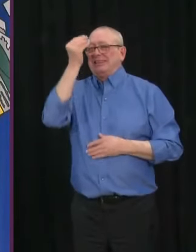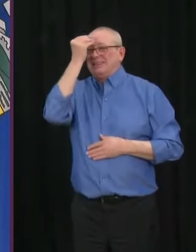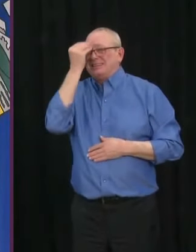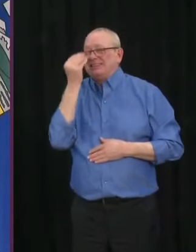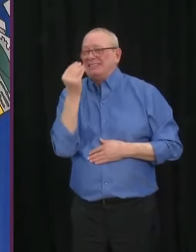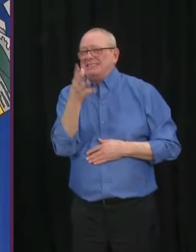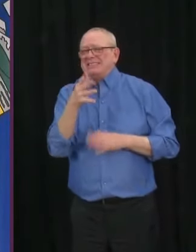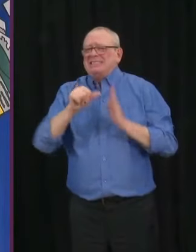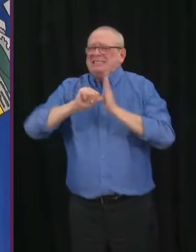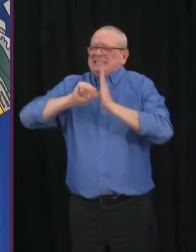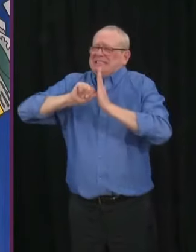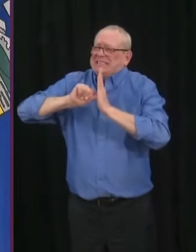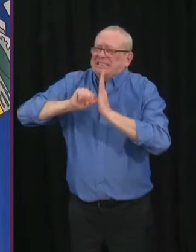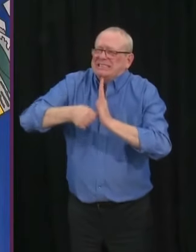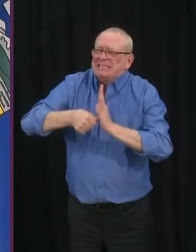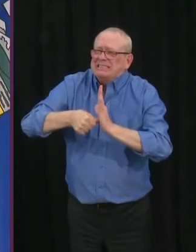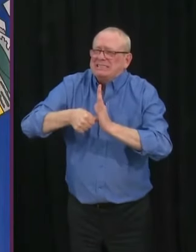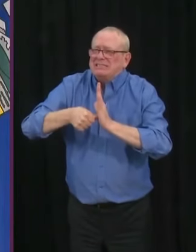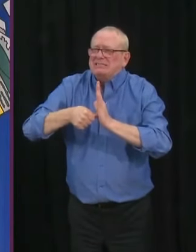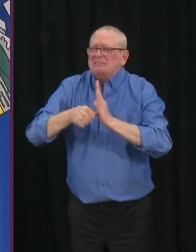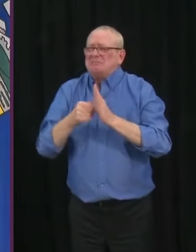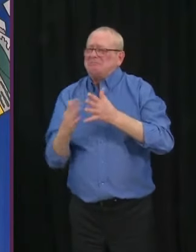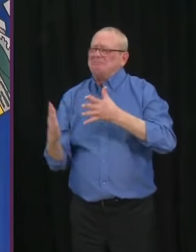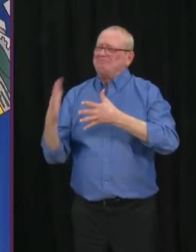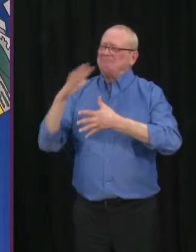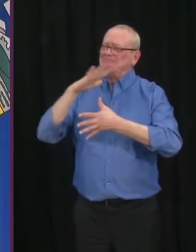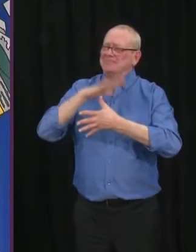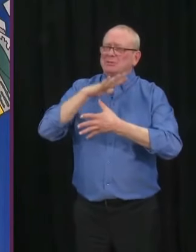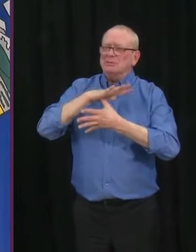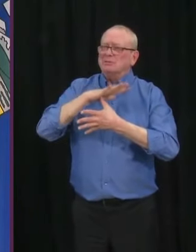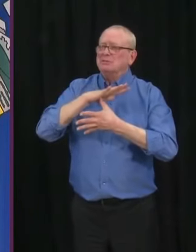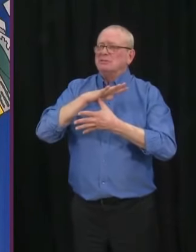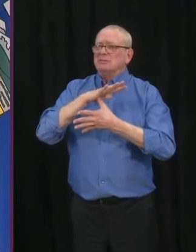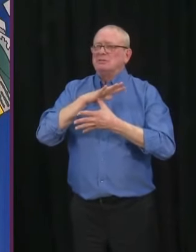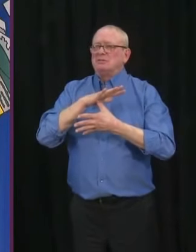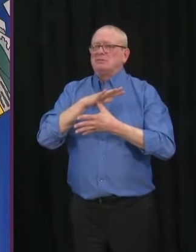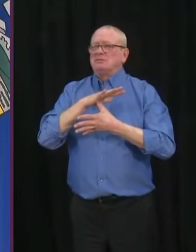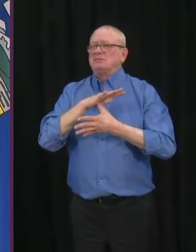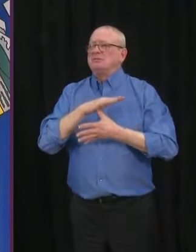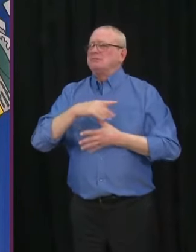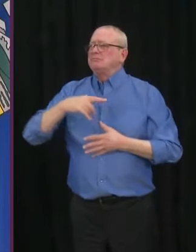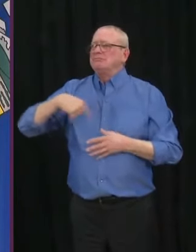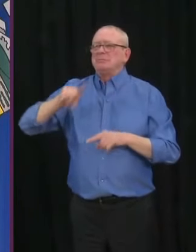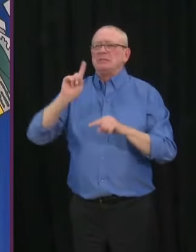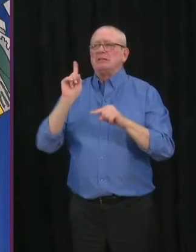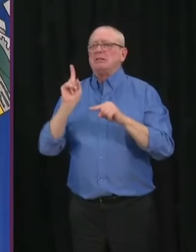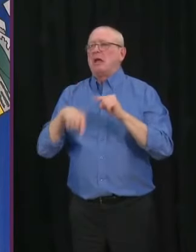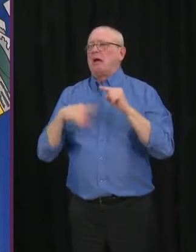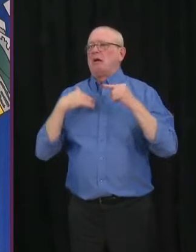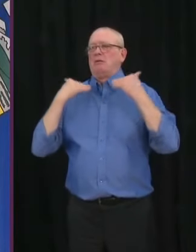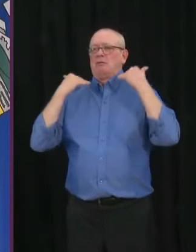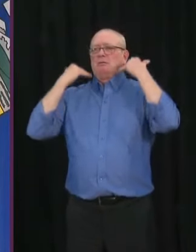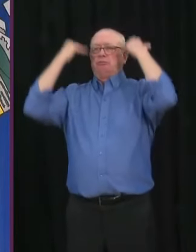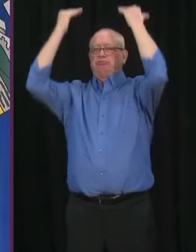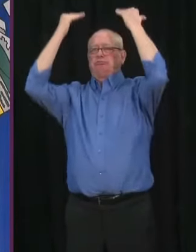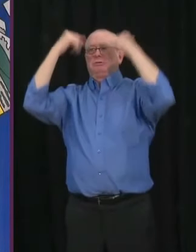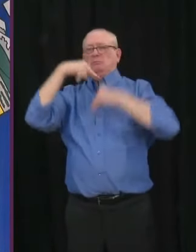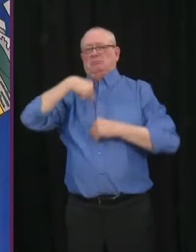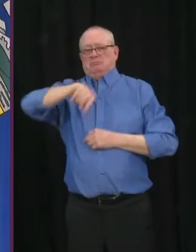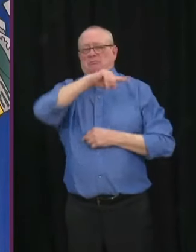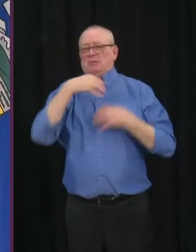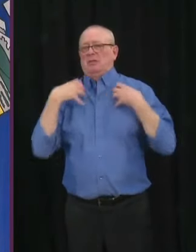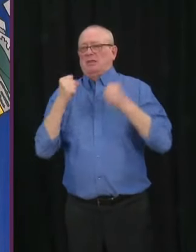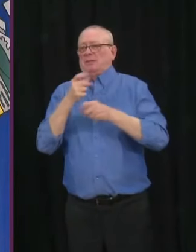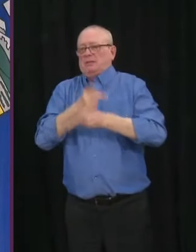at is making sure that the stress, that we're not overstressing the healthcare system, that we have to continue to look at our